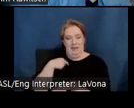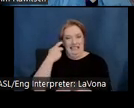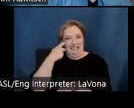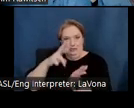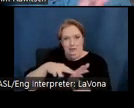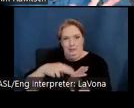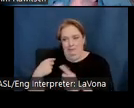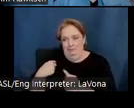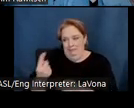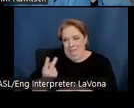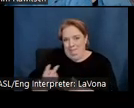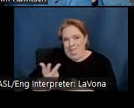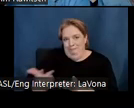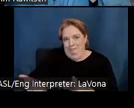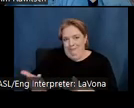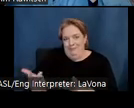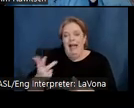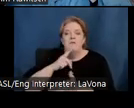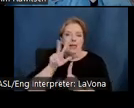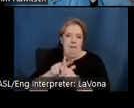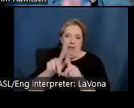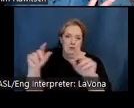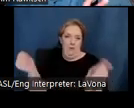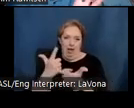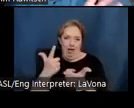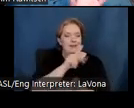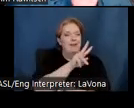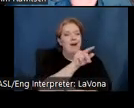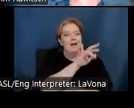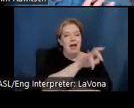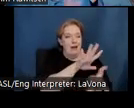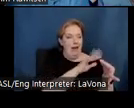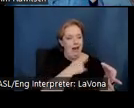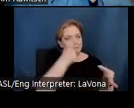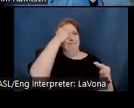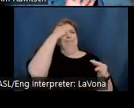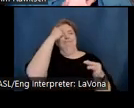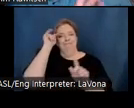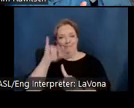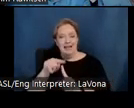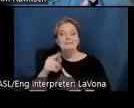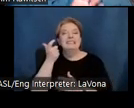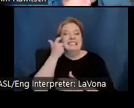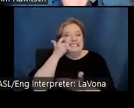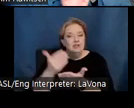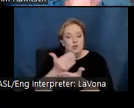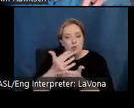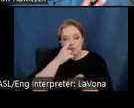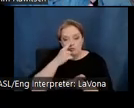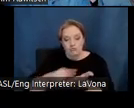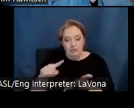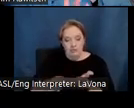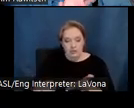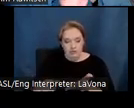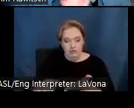really wonderful and probably applies to everybody who's watching today. I've read just recently there's there's new research that suggests that